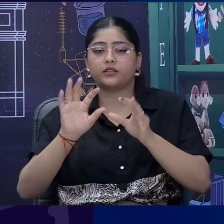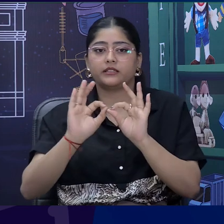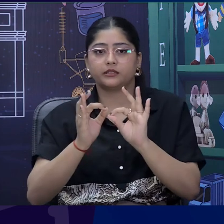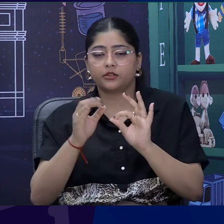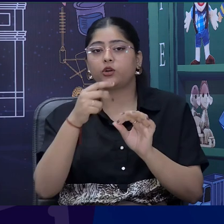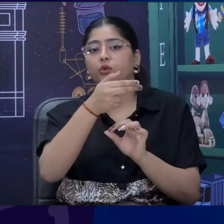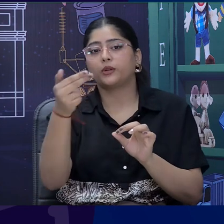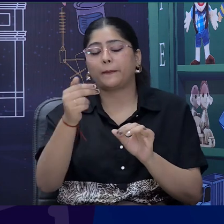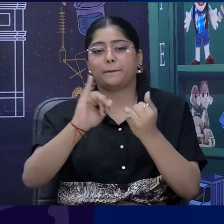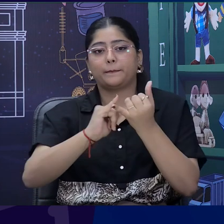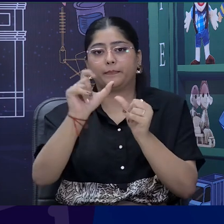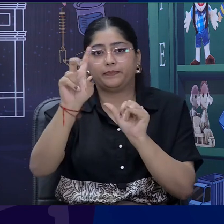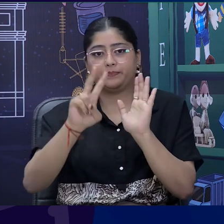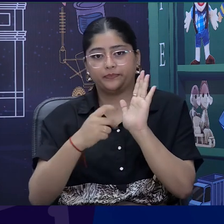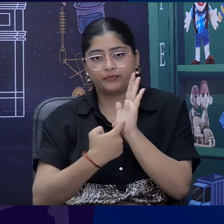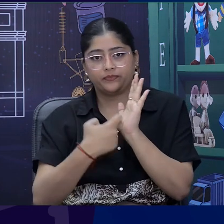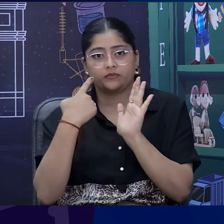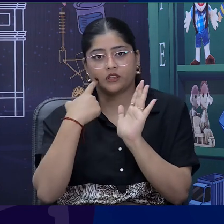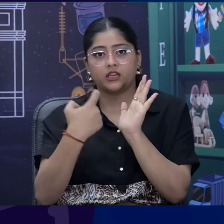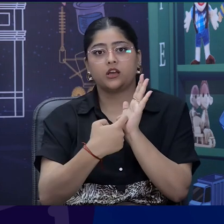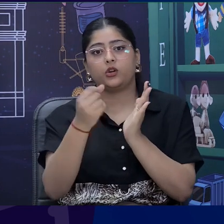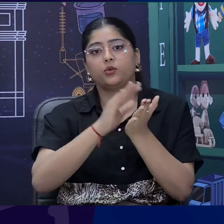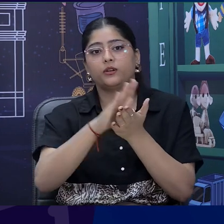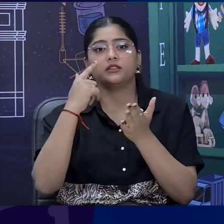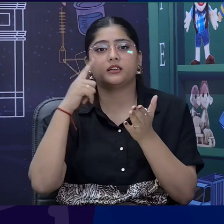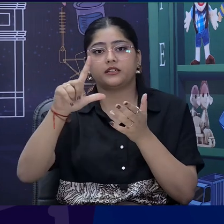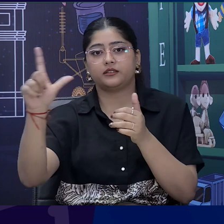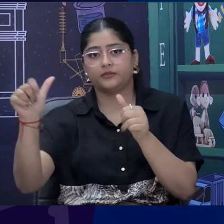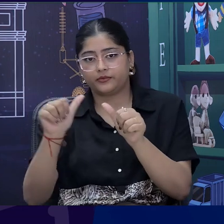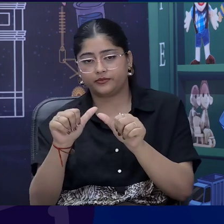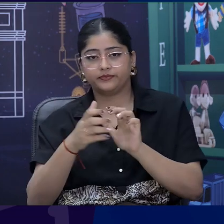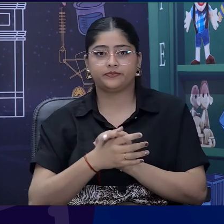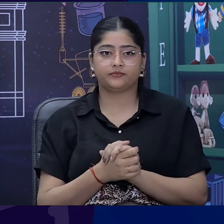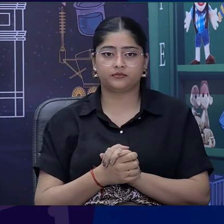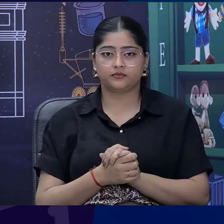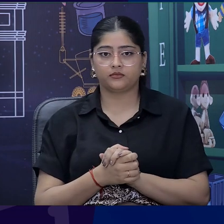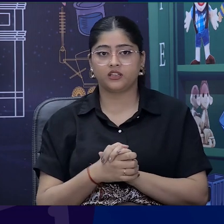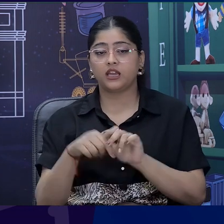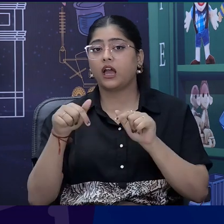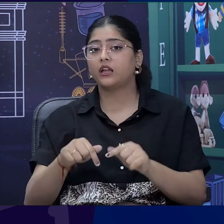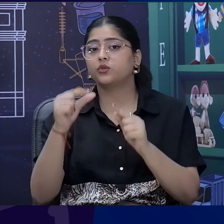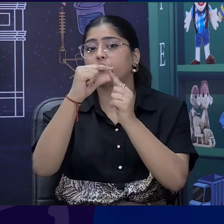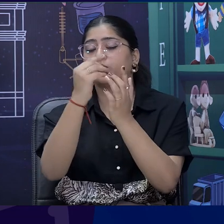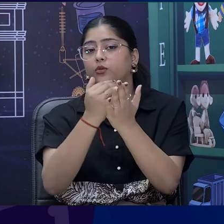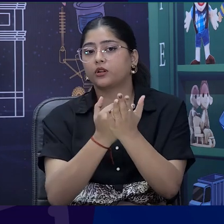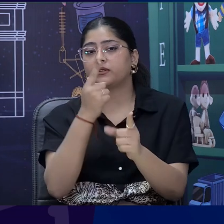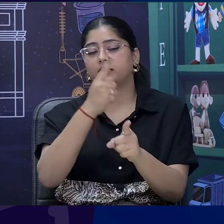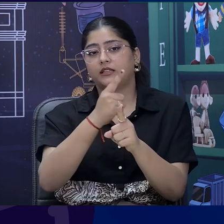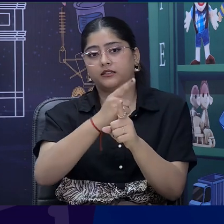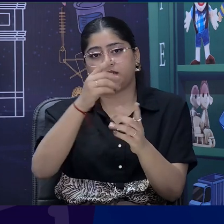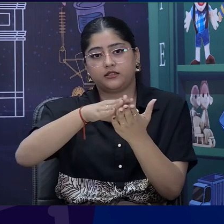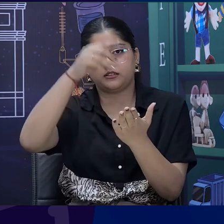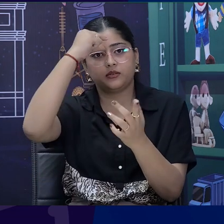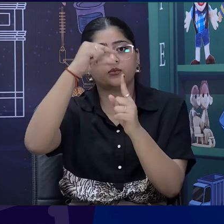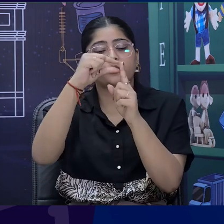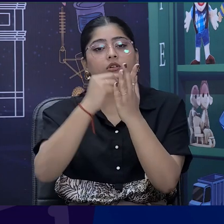Rohila. Sabri, very warm welcome. And dear learners, this session is for teaching learning interventions